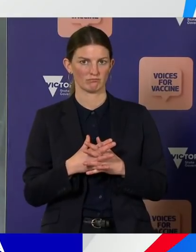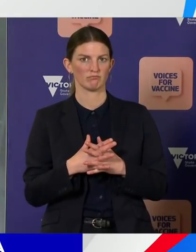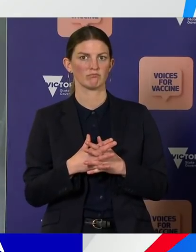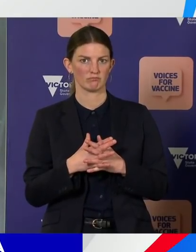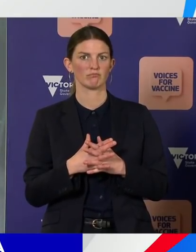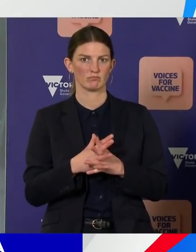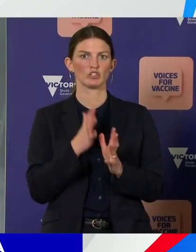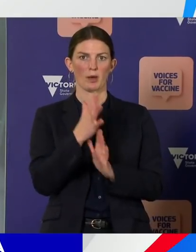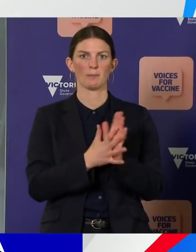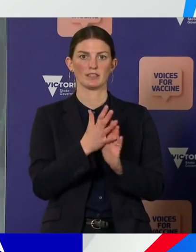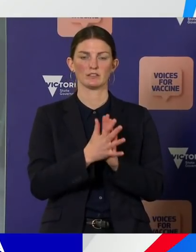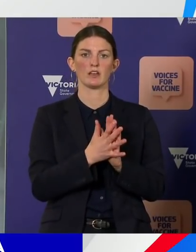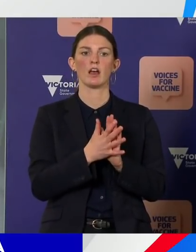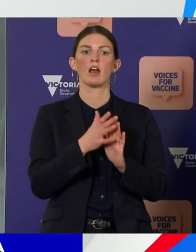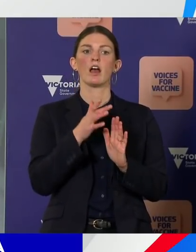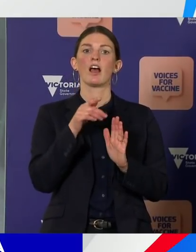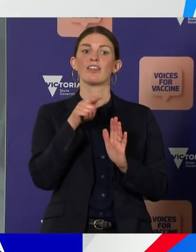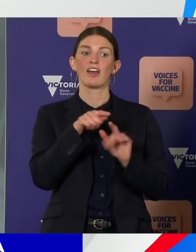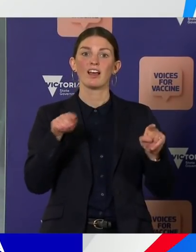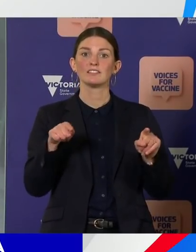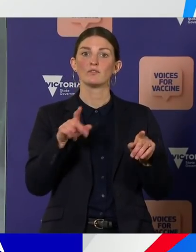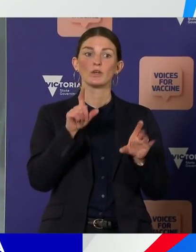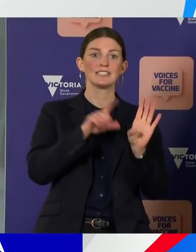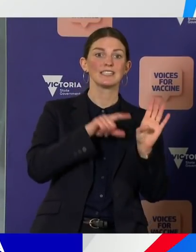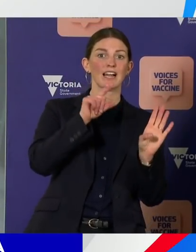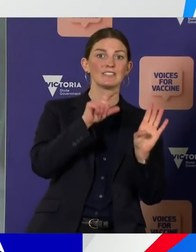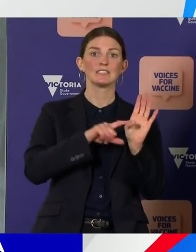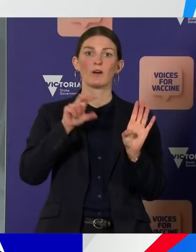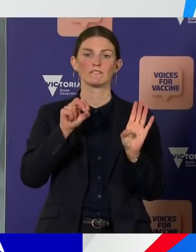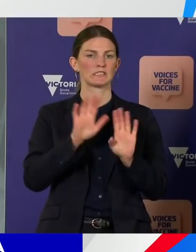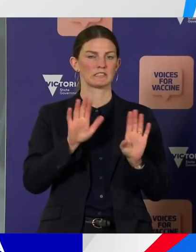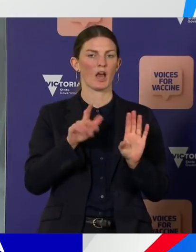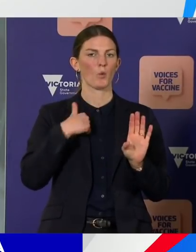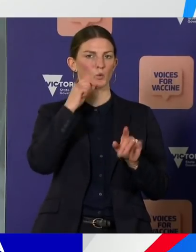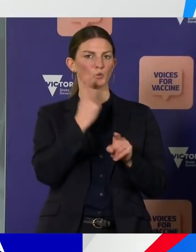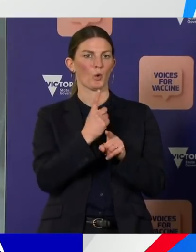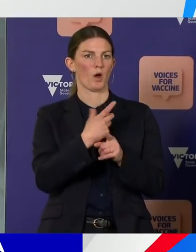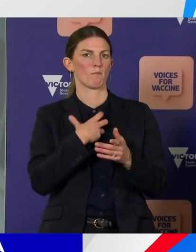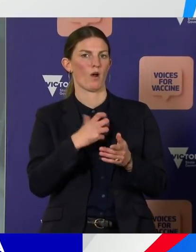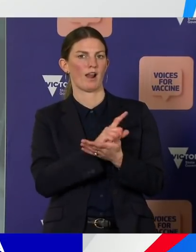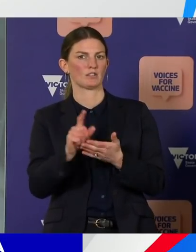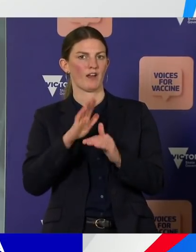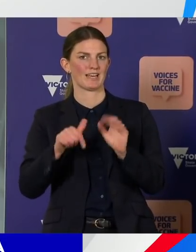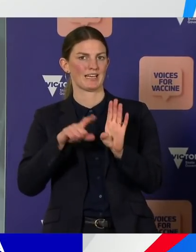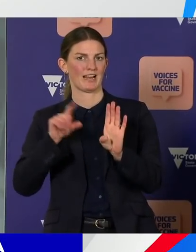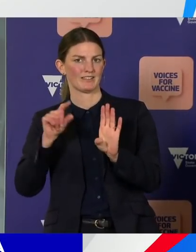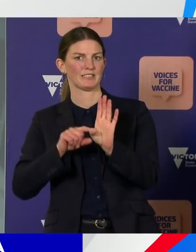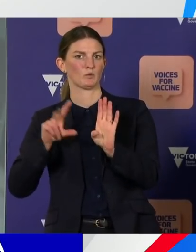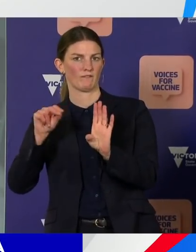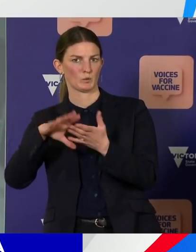12 students, which I'll come back to. Just to analyse a bit further the